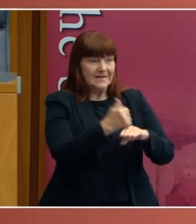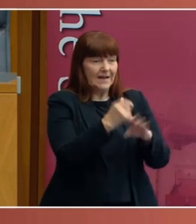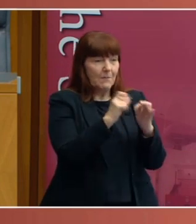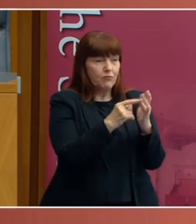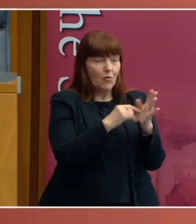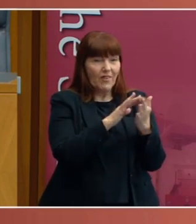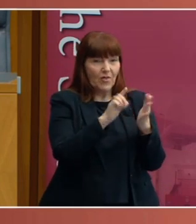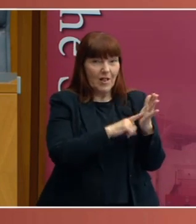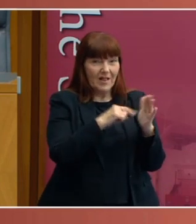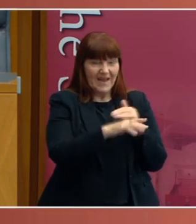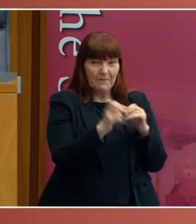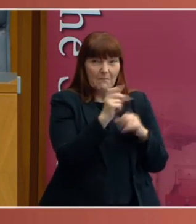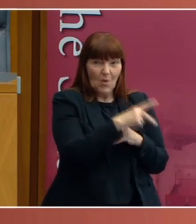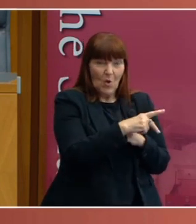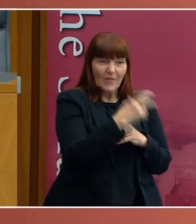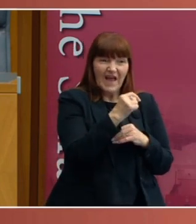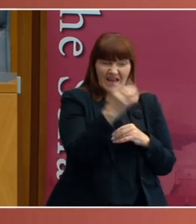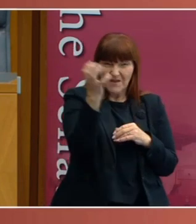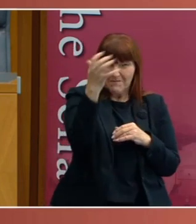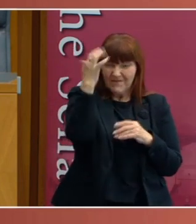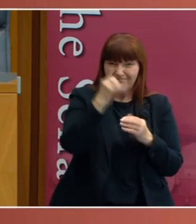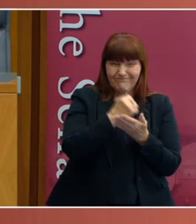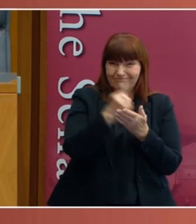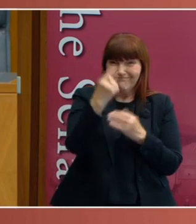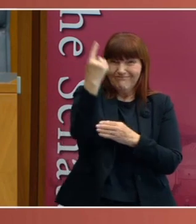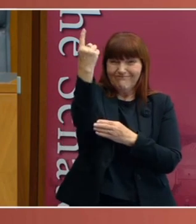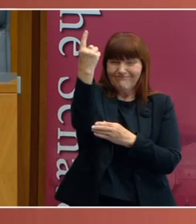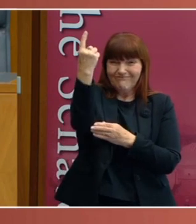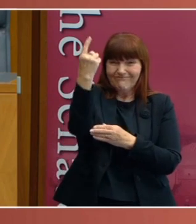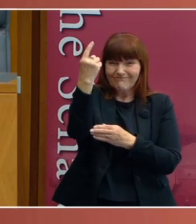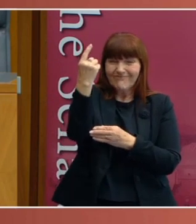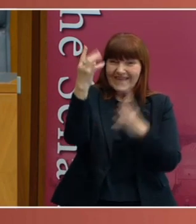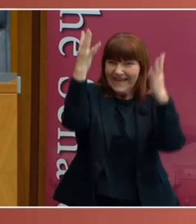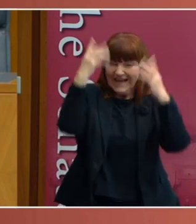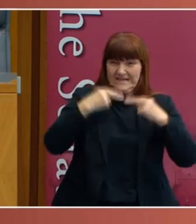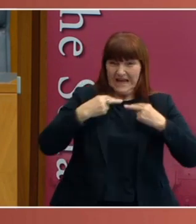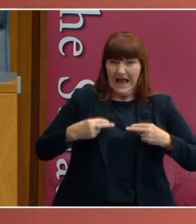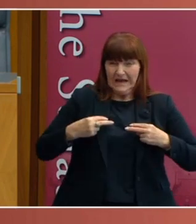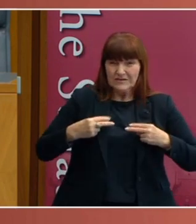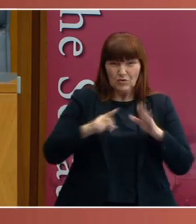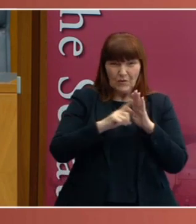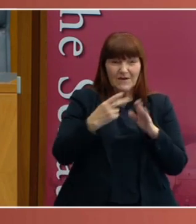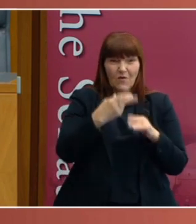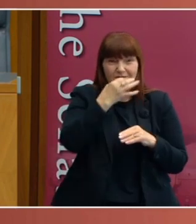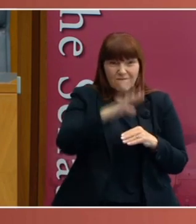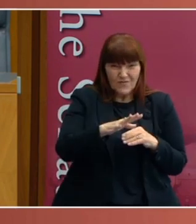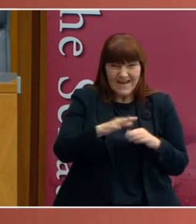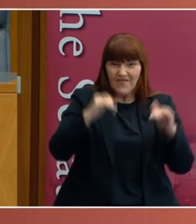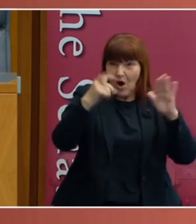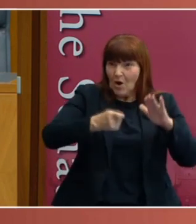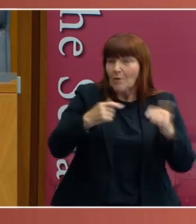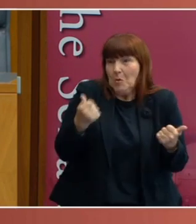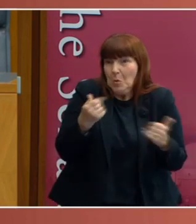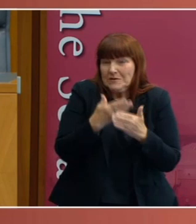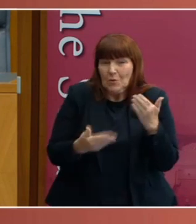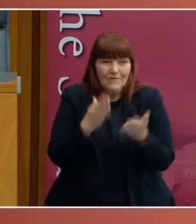most eminent King's Council in the country to represent her for free in the High Court. It's a good story if it's true.